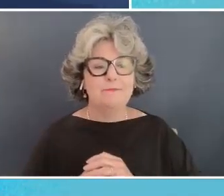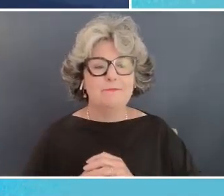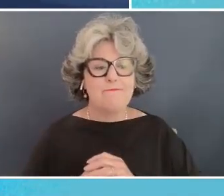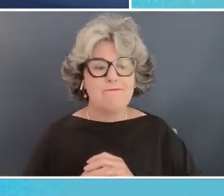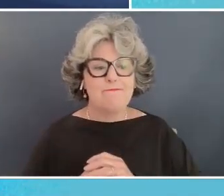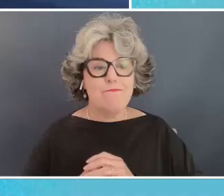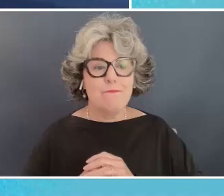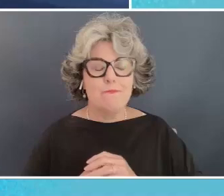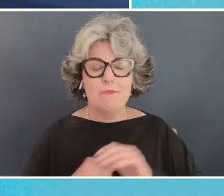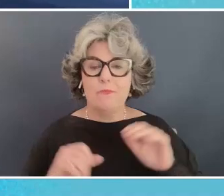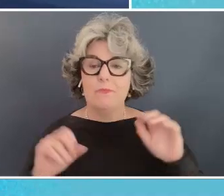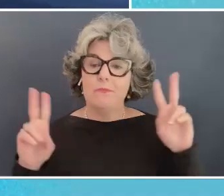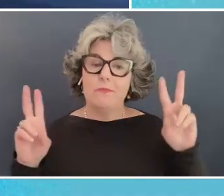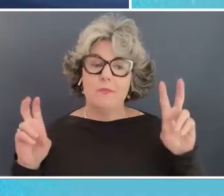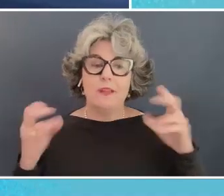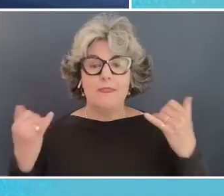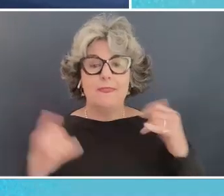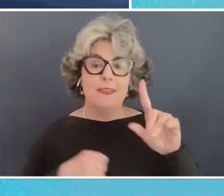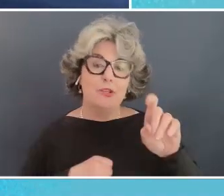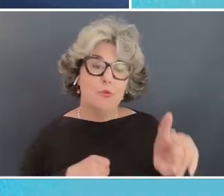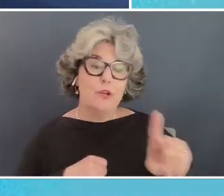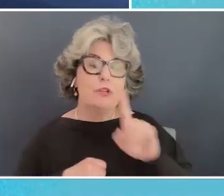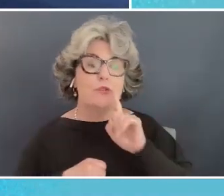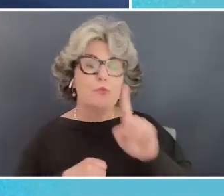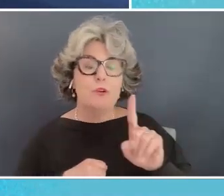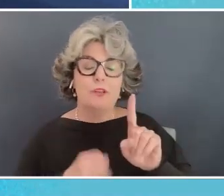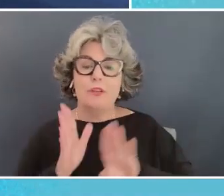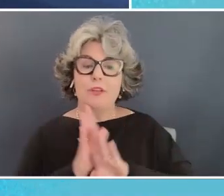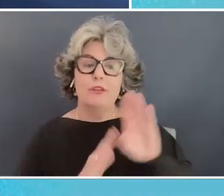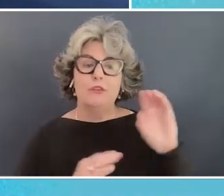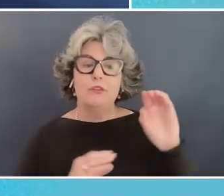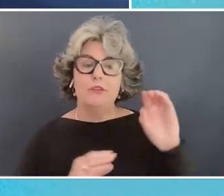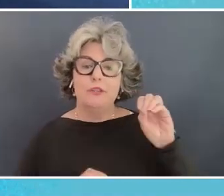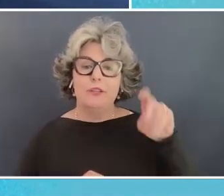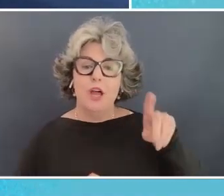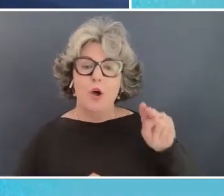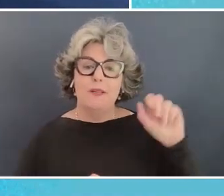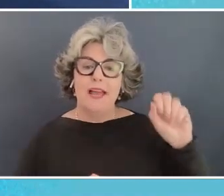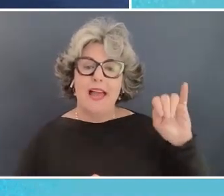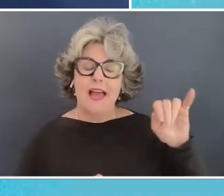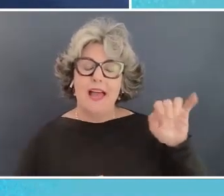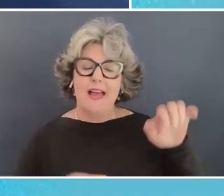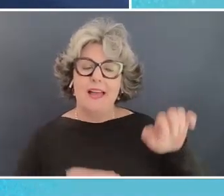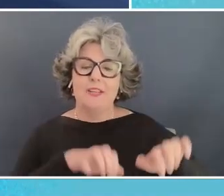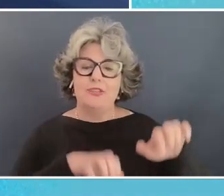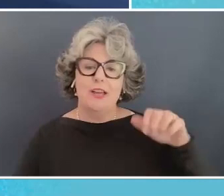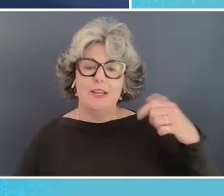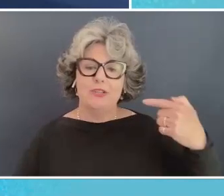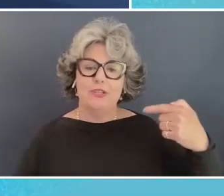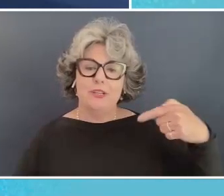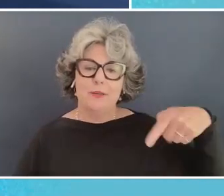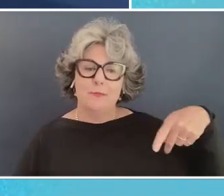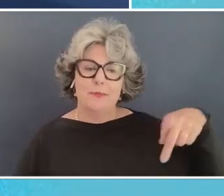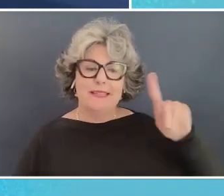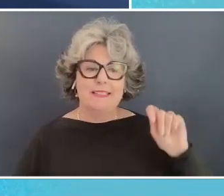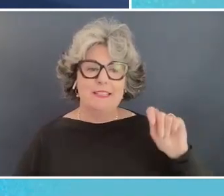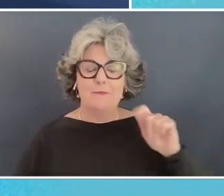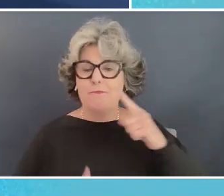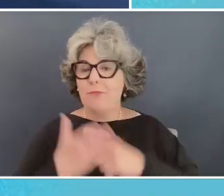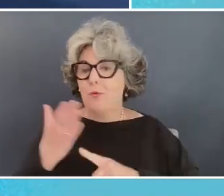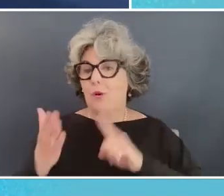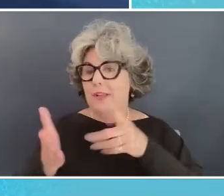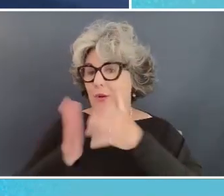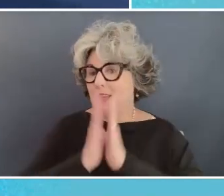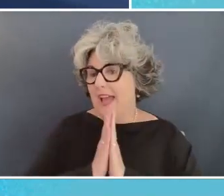note this question was formed using open ai's chat gpt when prompted with what it would ask this